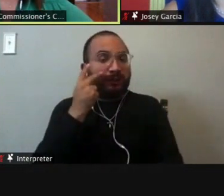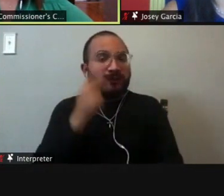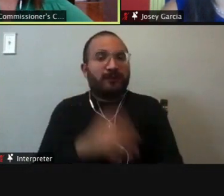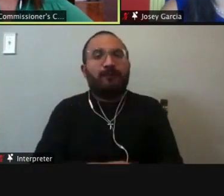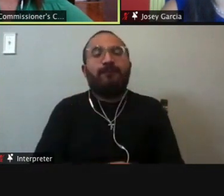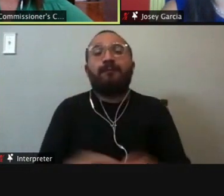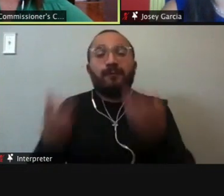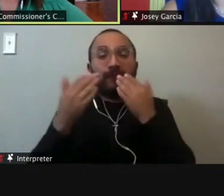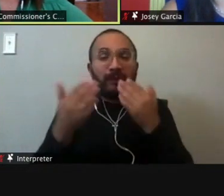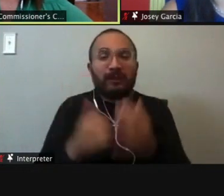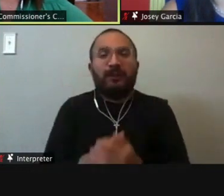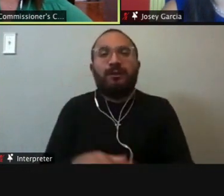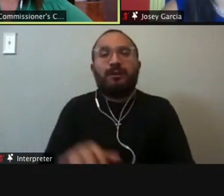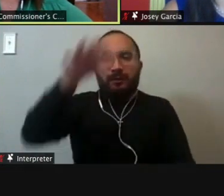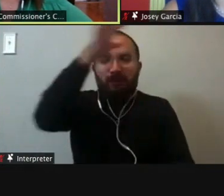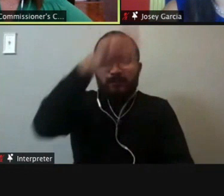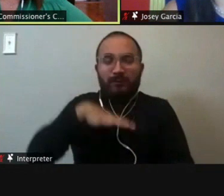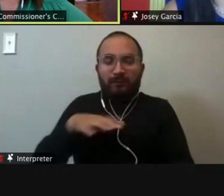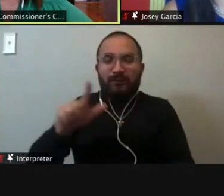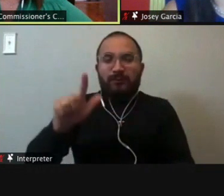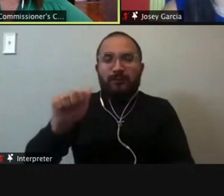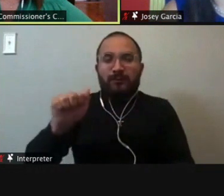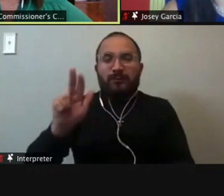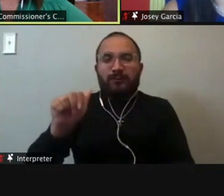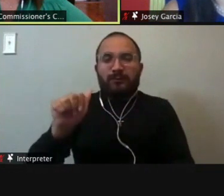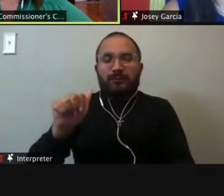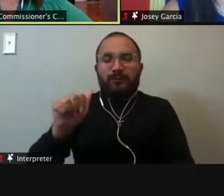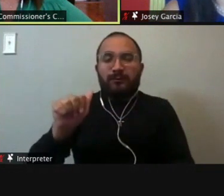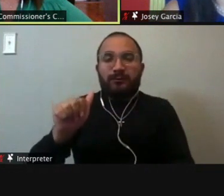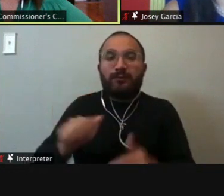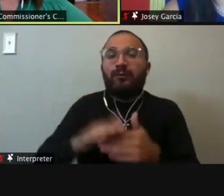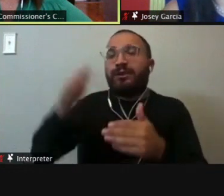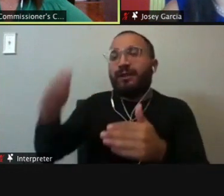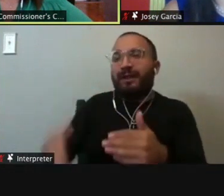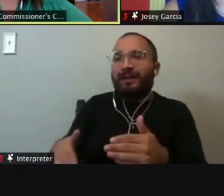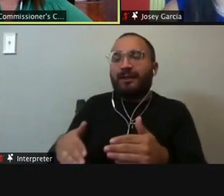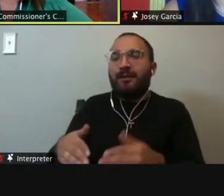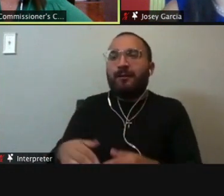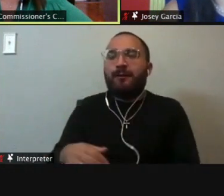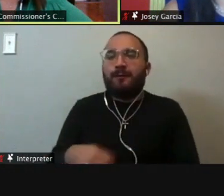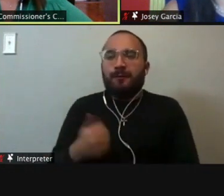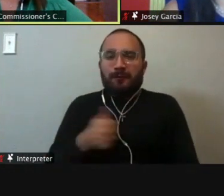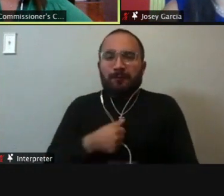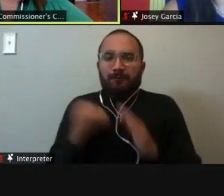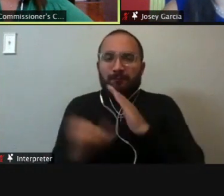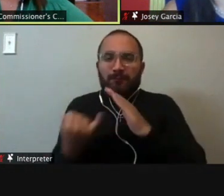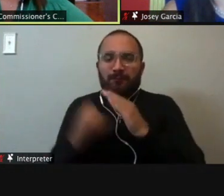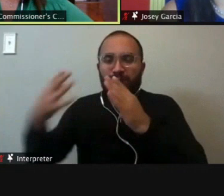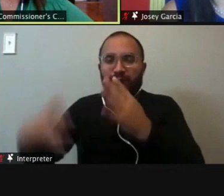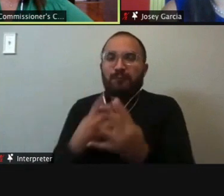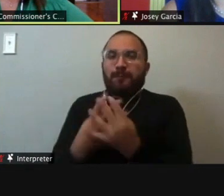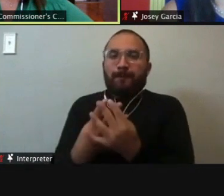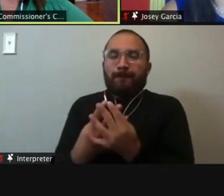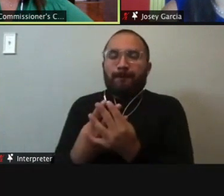Thank you. Uh, Mr. Lara, uh, would you commit to end the use of solitary confinement and extended in cell time, uh, which